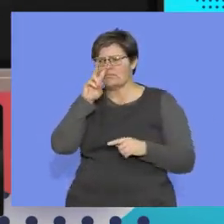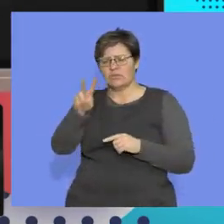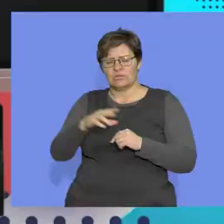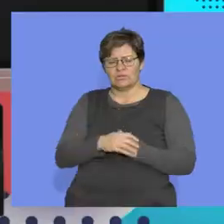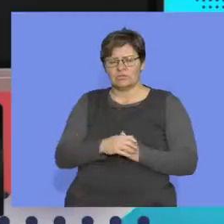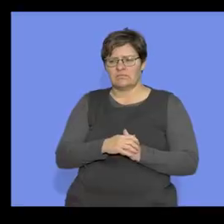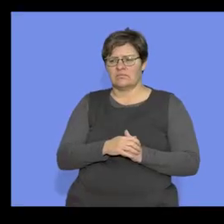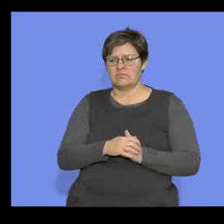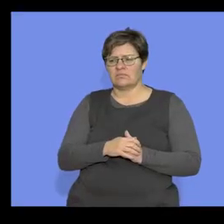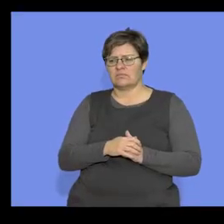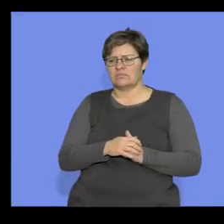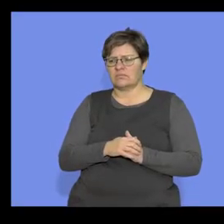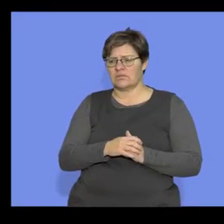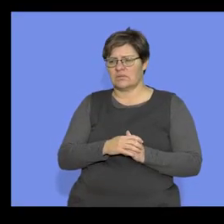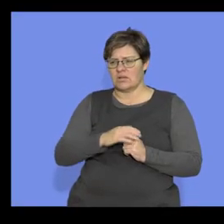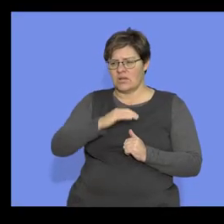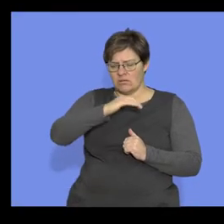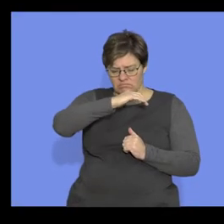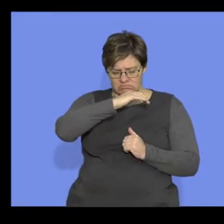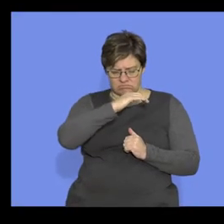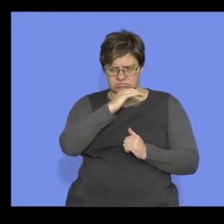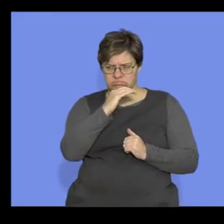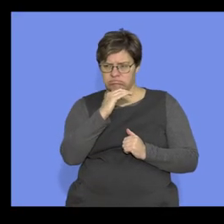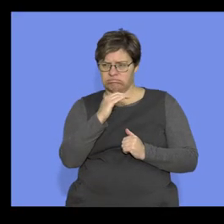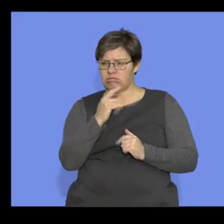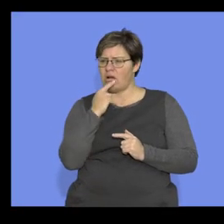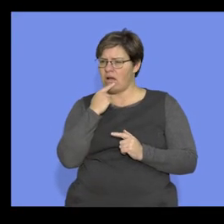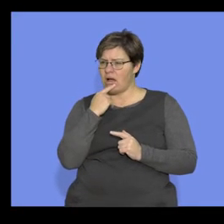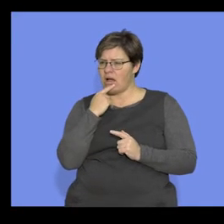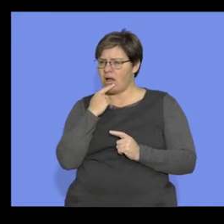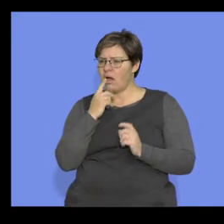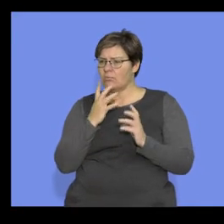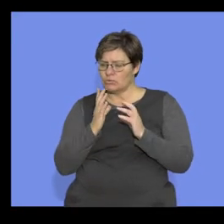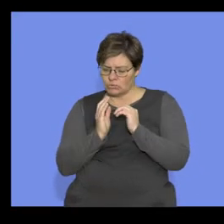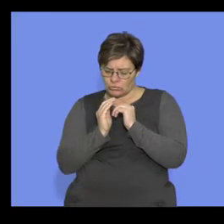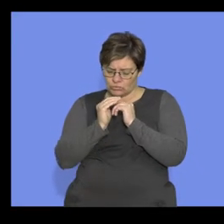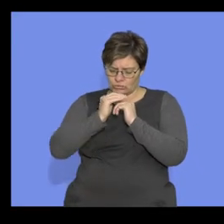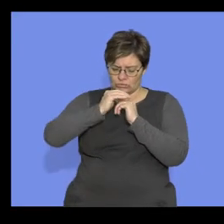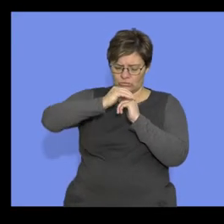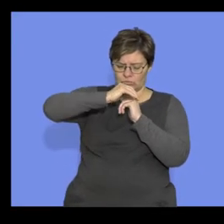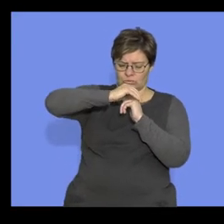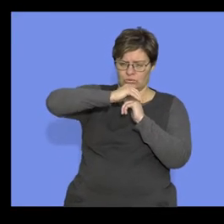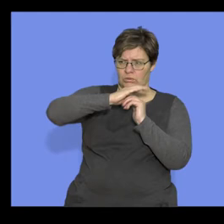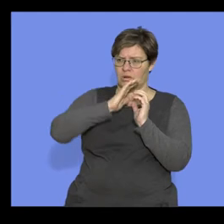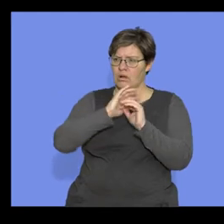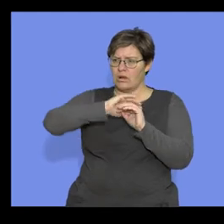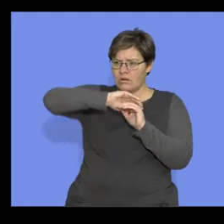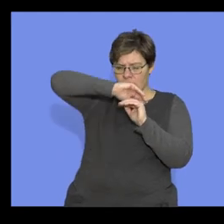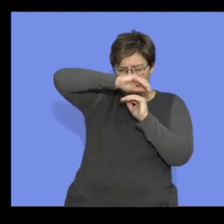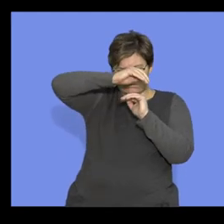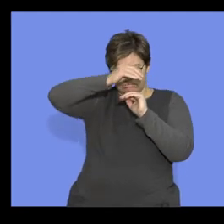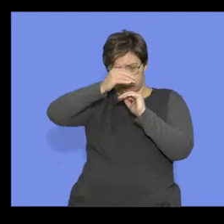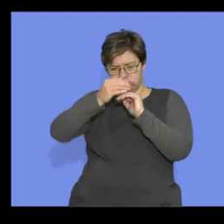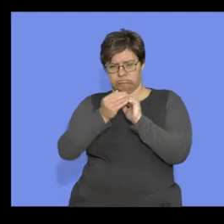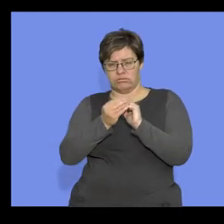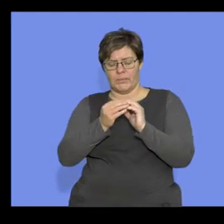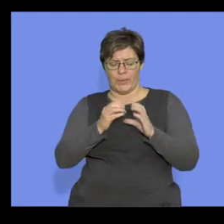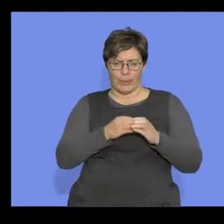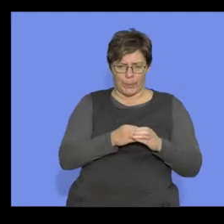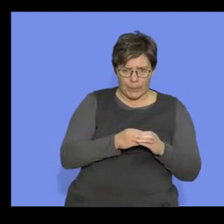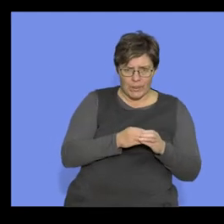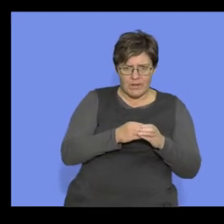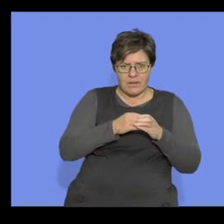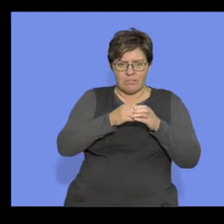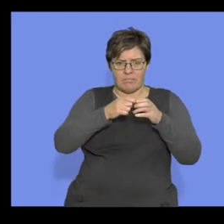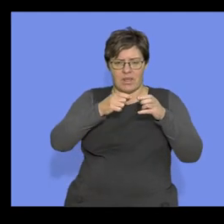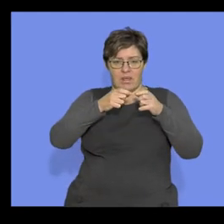Have a look here. Look at the cranium. What does it start to do? It starts to get bigger.